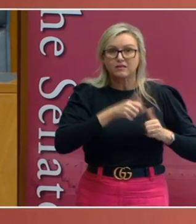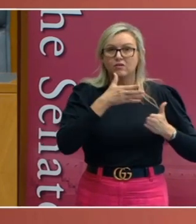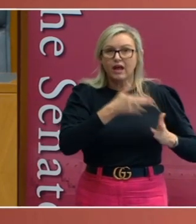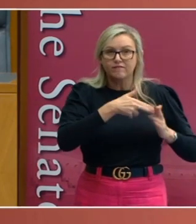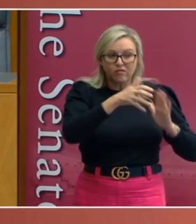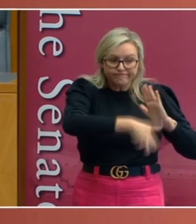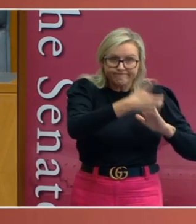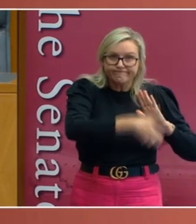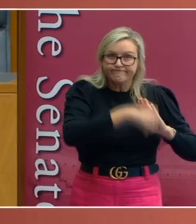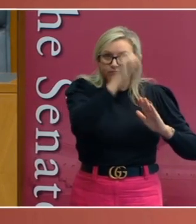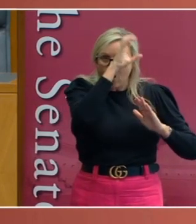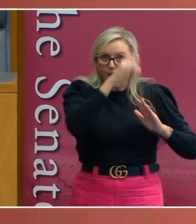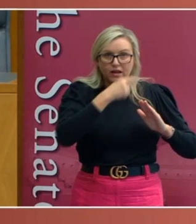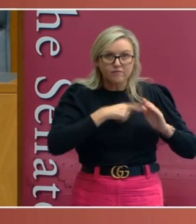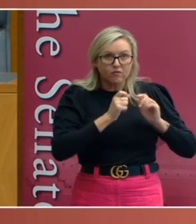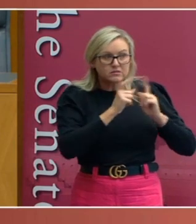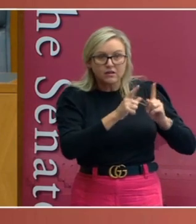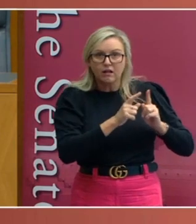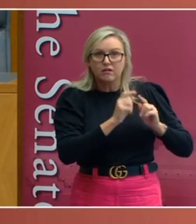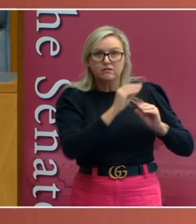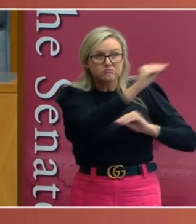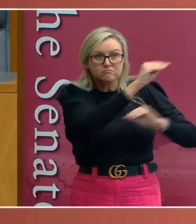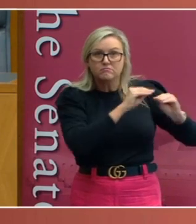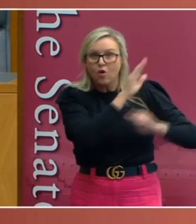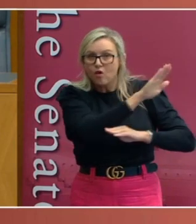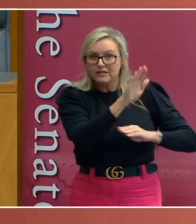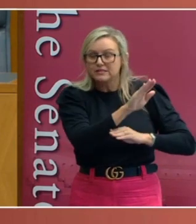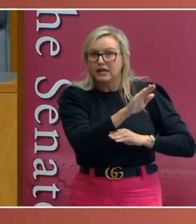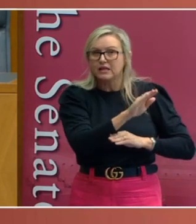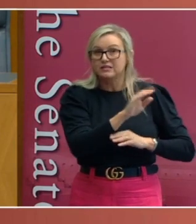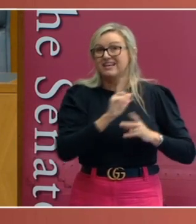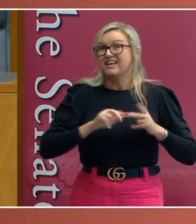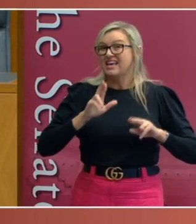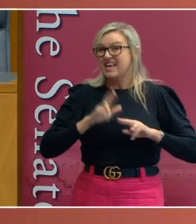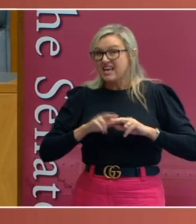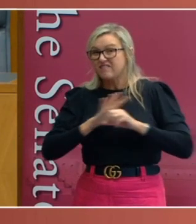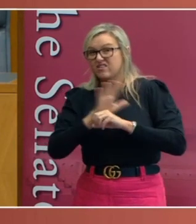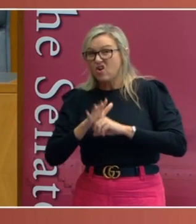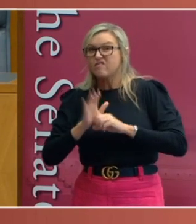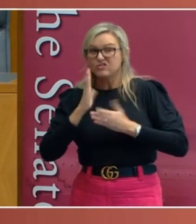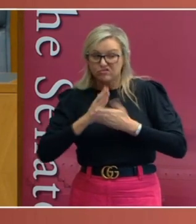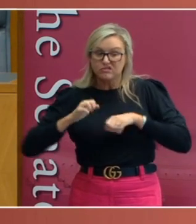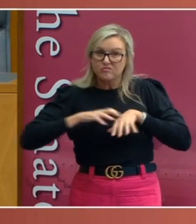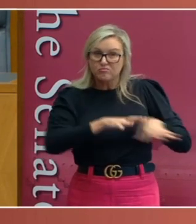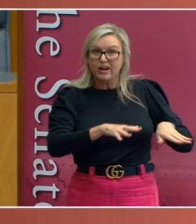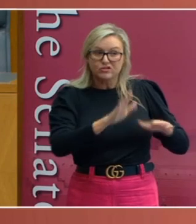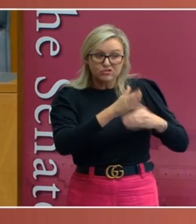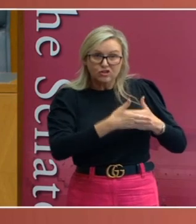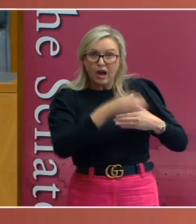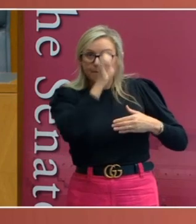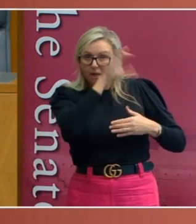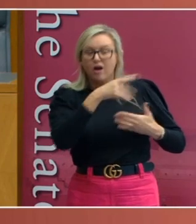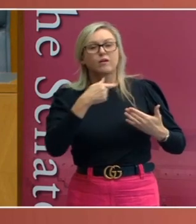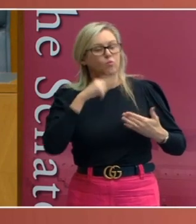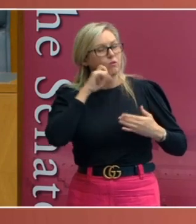hadn't managed that, the economic crisis and problems we have now would have been infinitely worse. And Western Australia's border closure